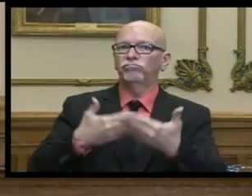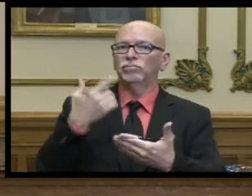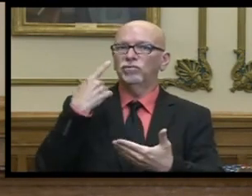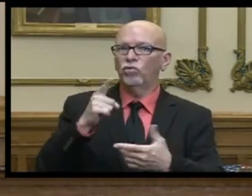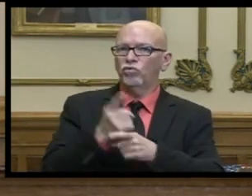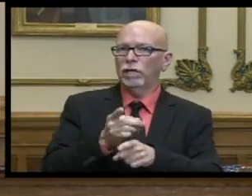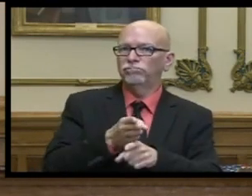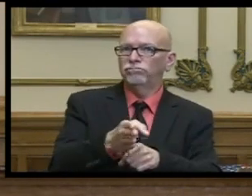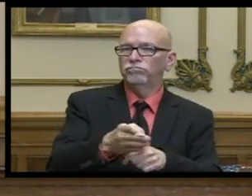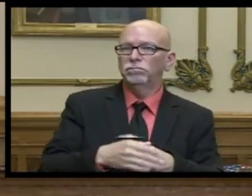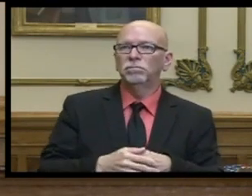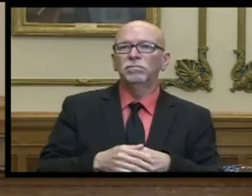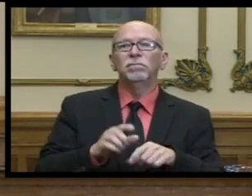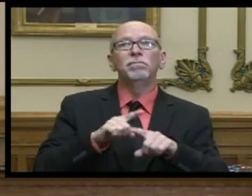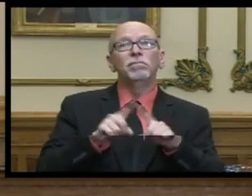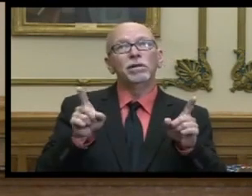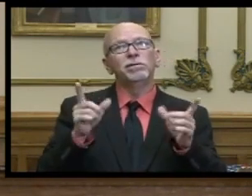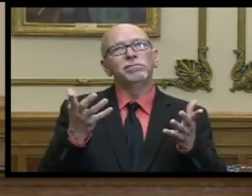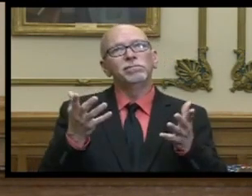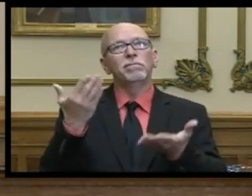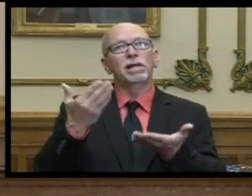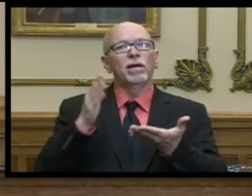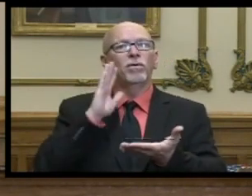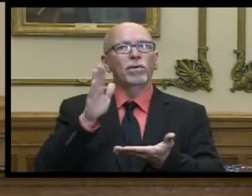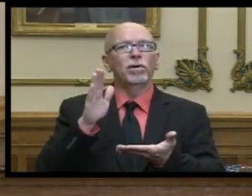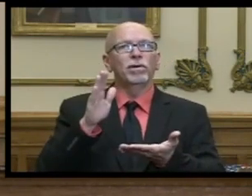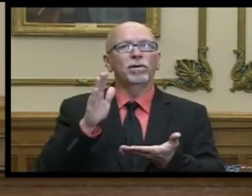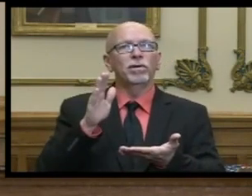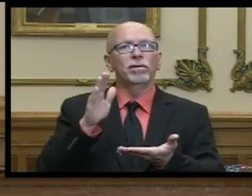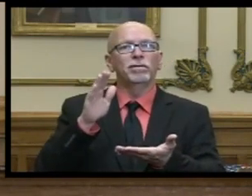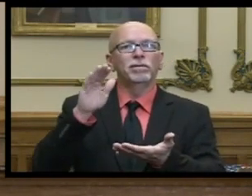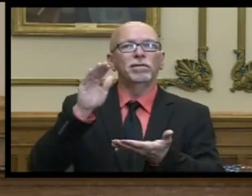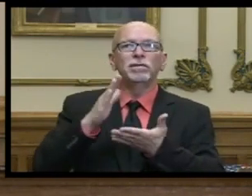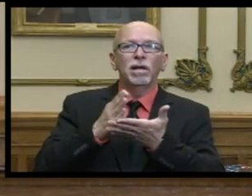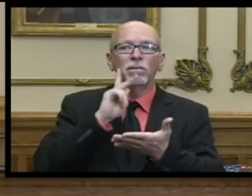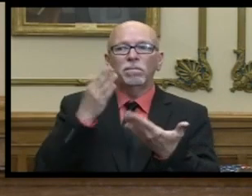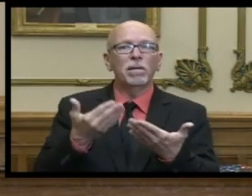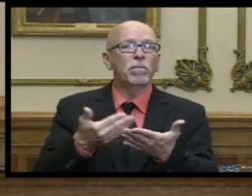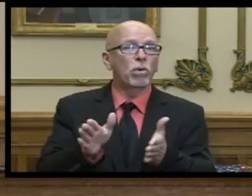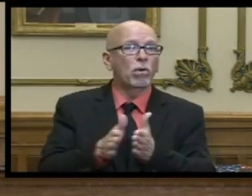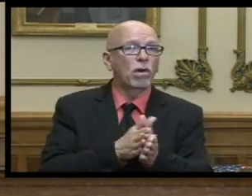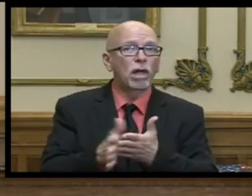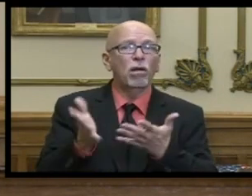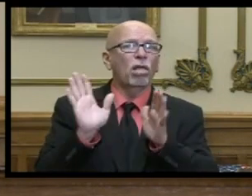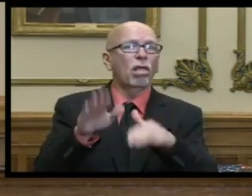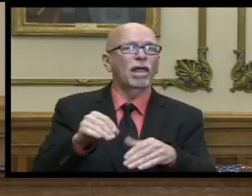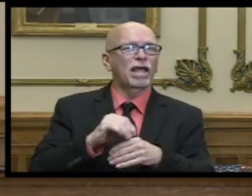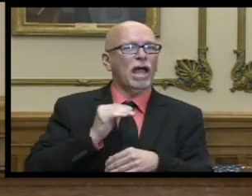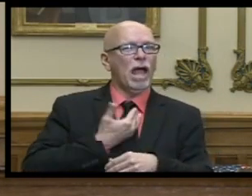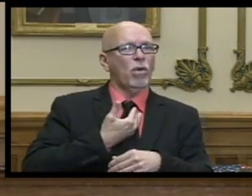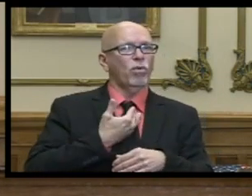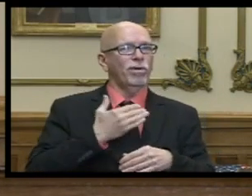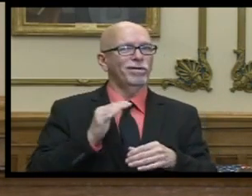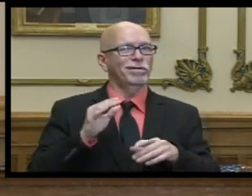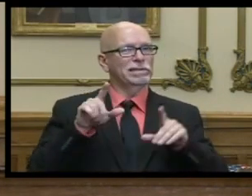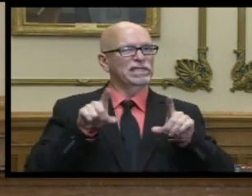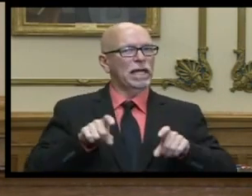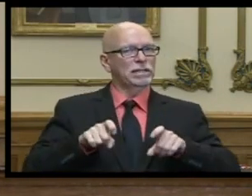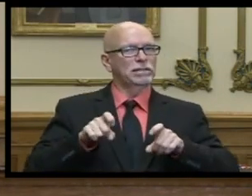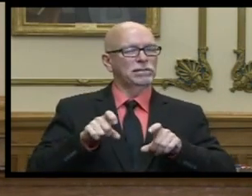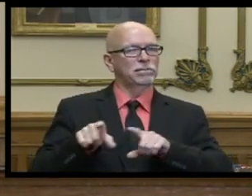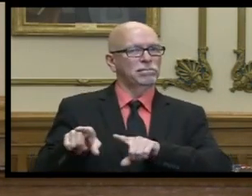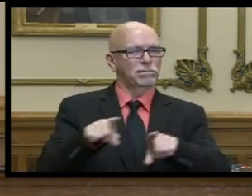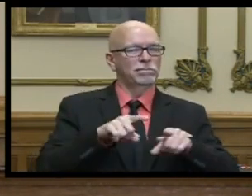although parenthetically it may reduce the interest of some people in participating in a random sample testing